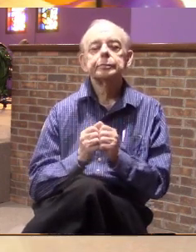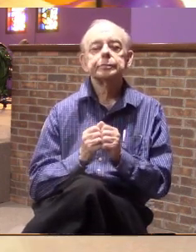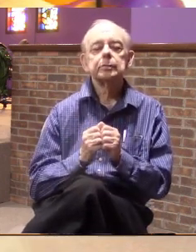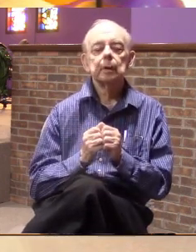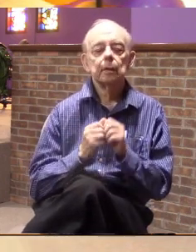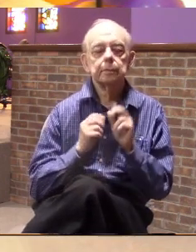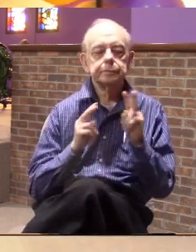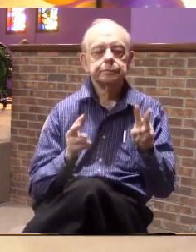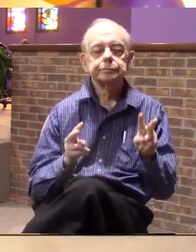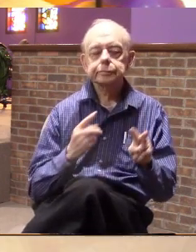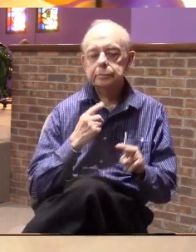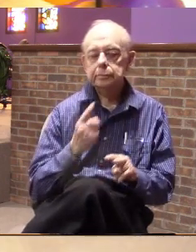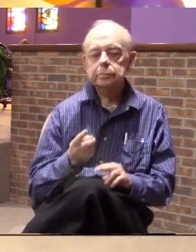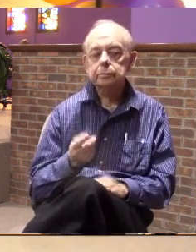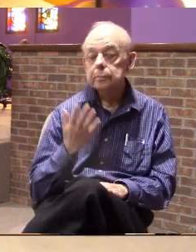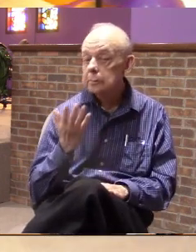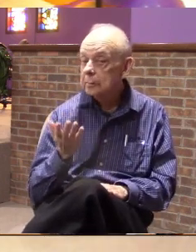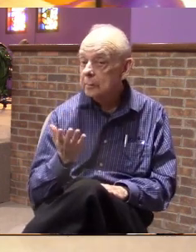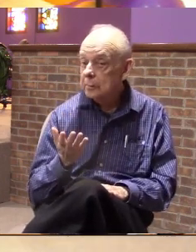and they looked at it and they said